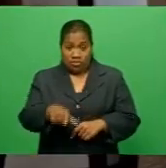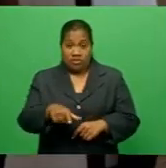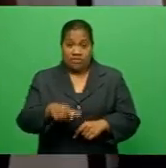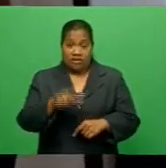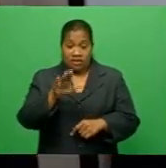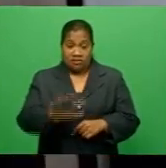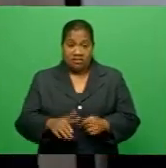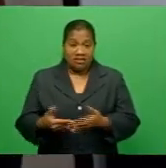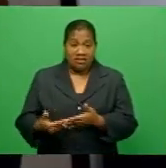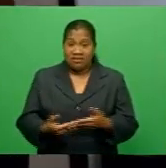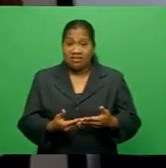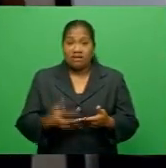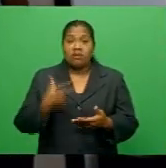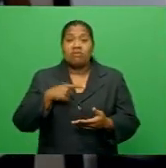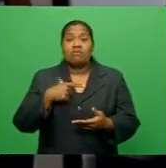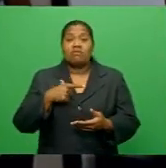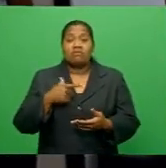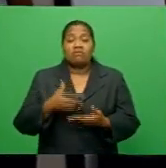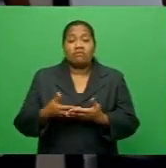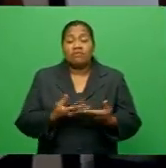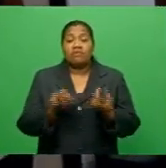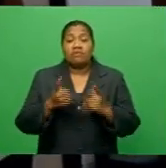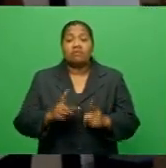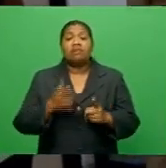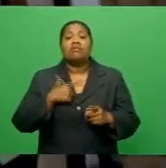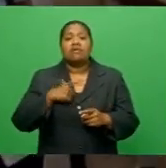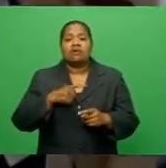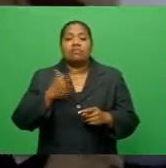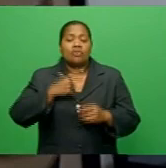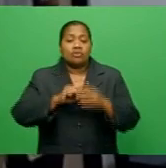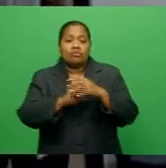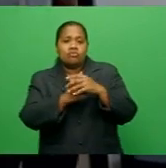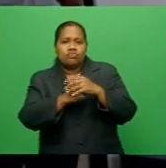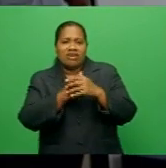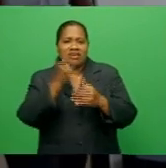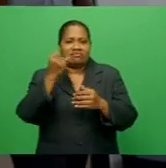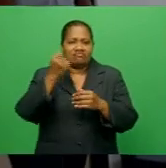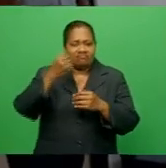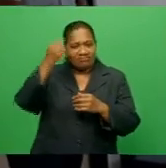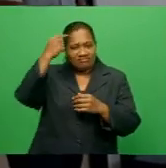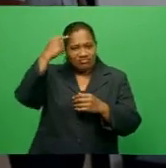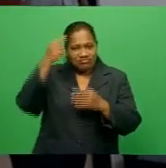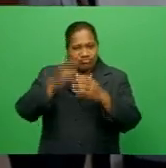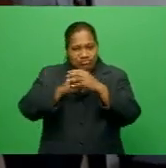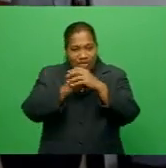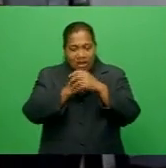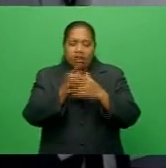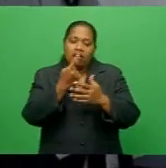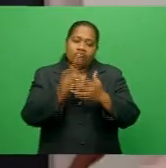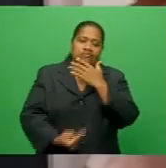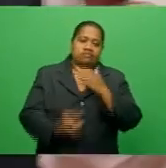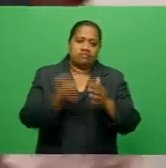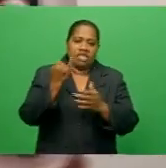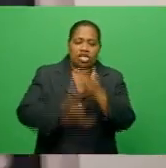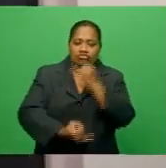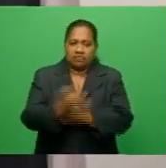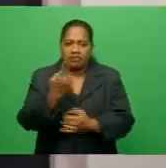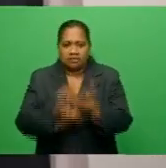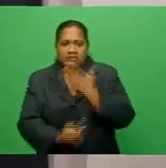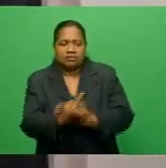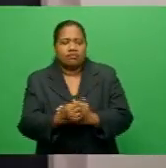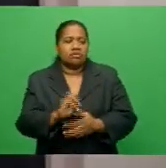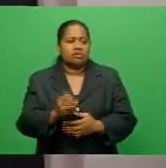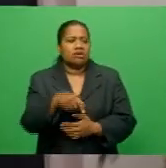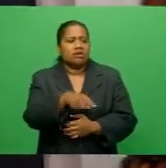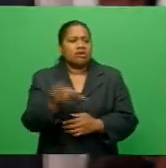brain injury as a result of blunt force trauma. The judge also said that Kunawave was supposed to protect his wife from